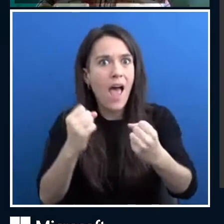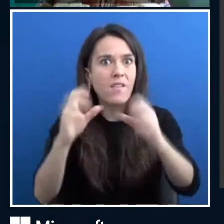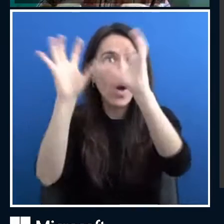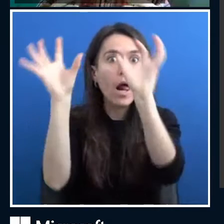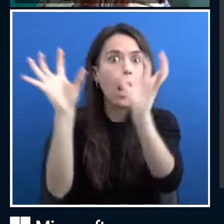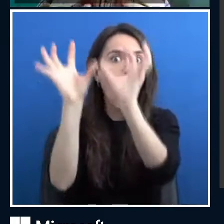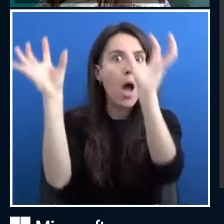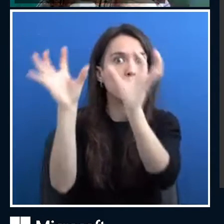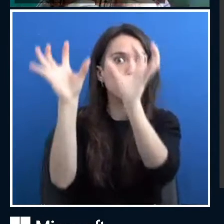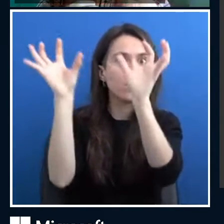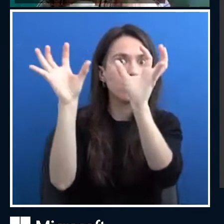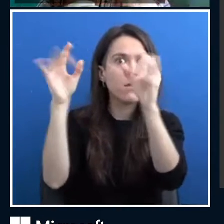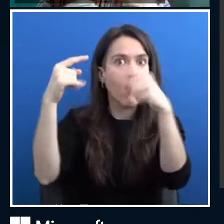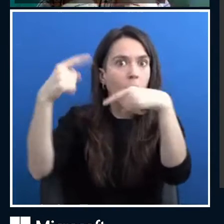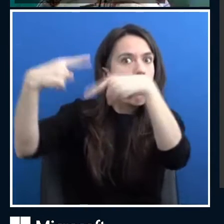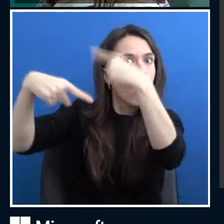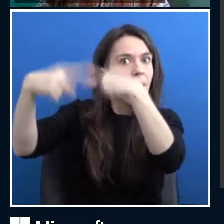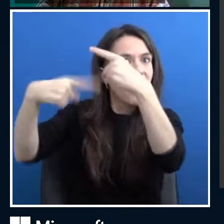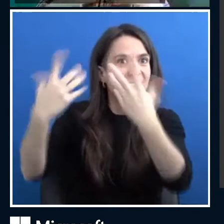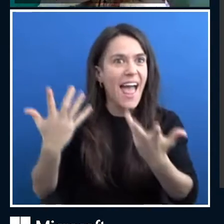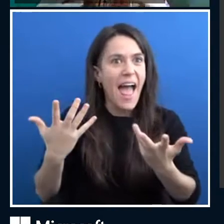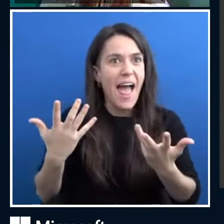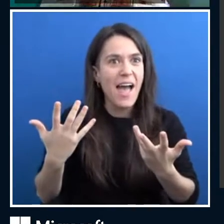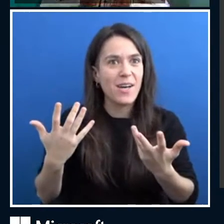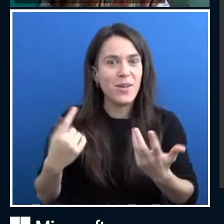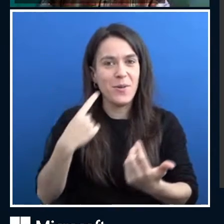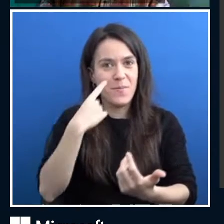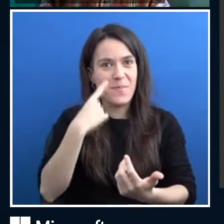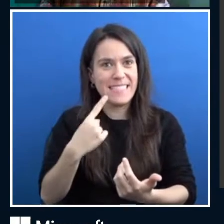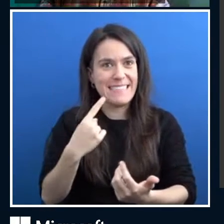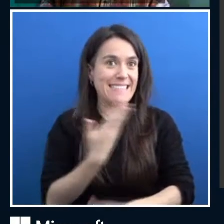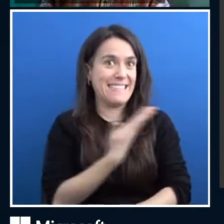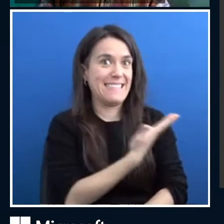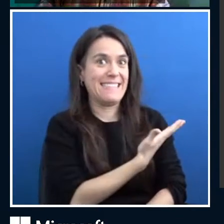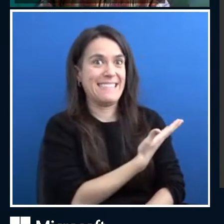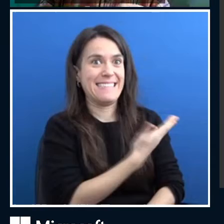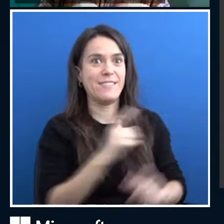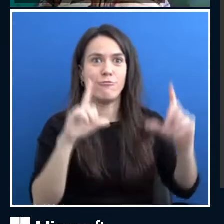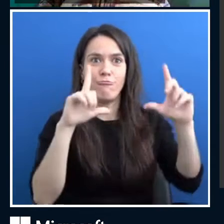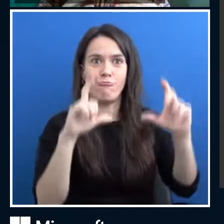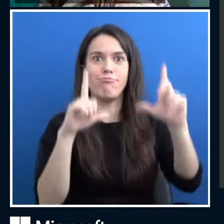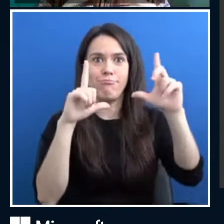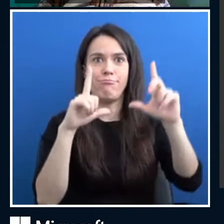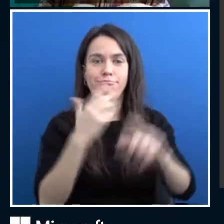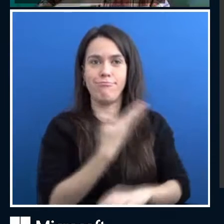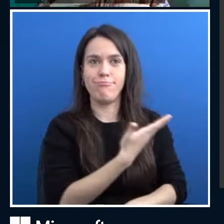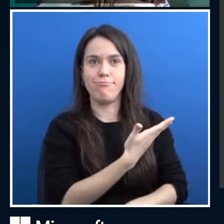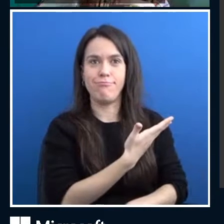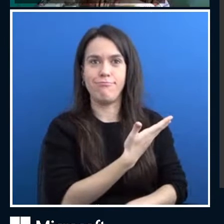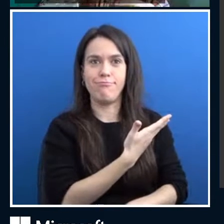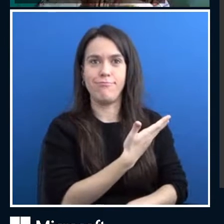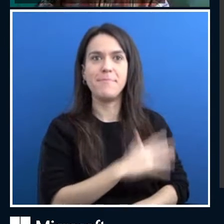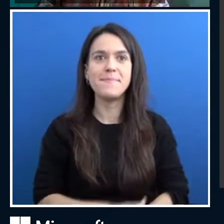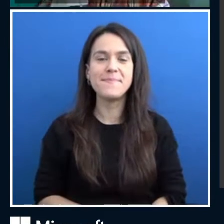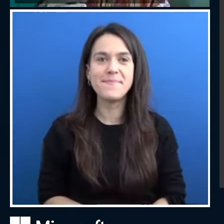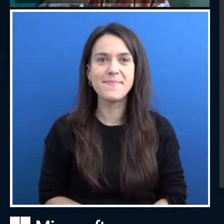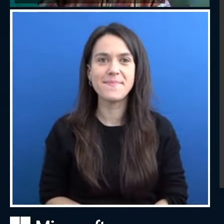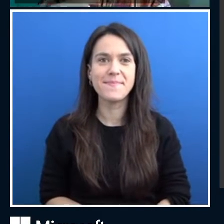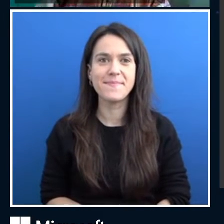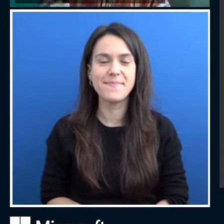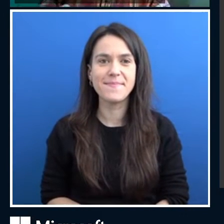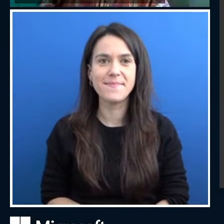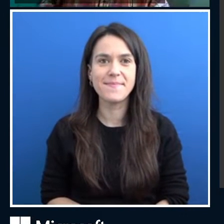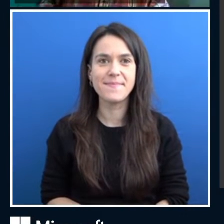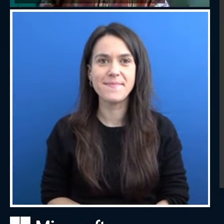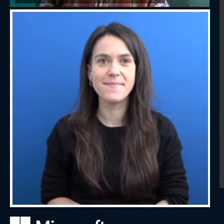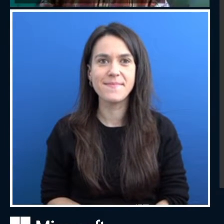facts that I extracted from the photographs are inserted into the rule-based engine and rule-based engine starts reasoning. Like if he sees